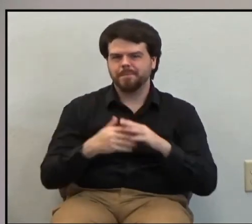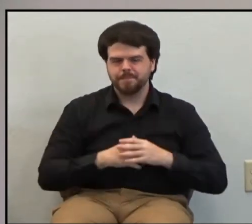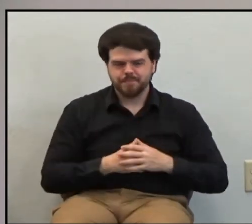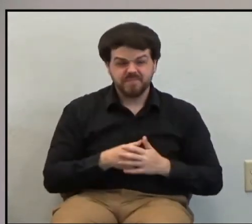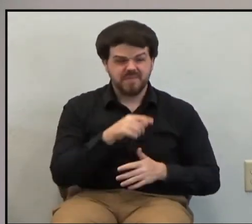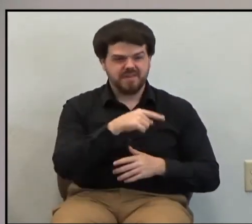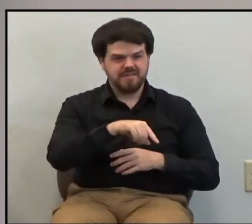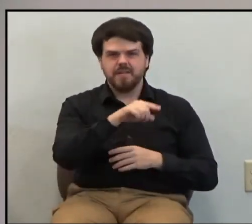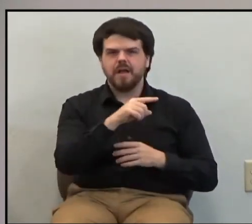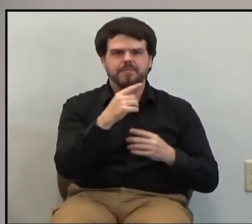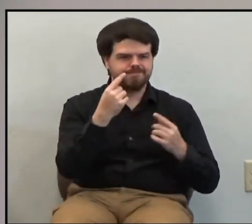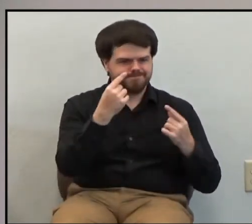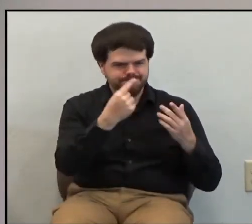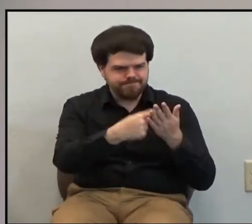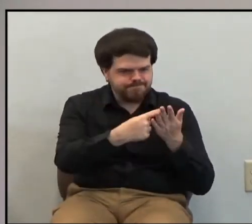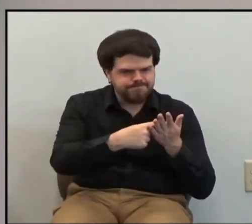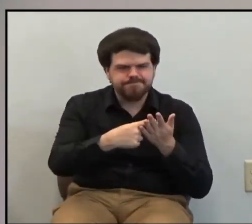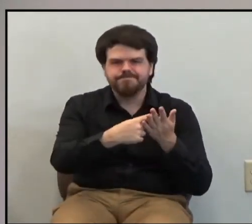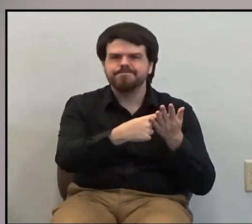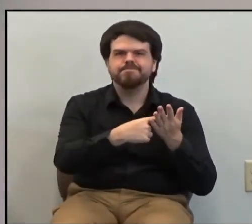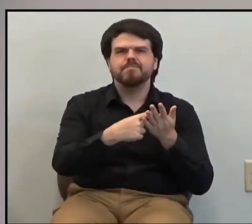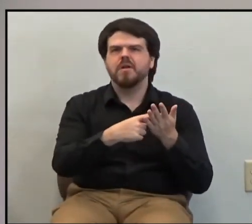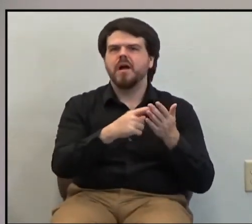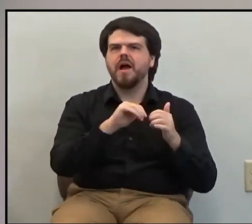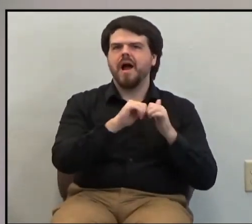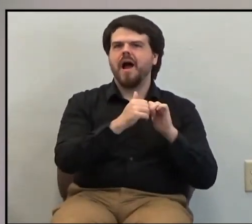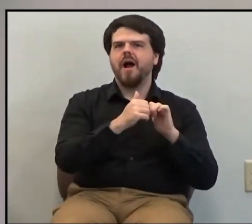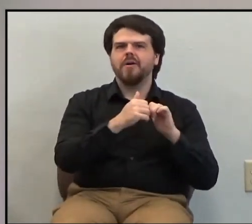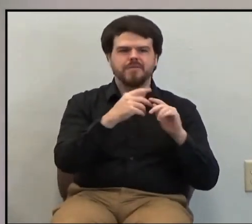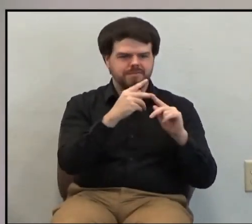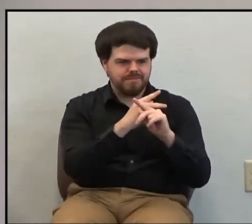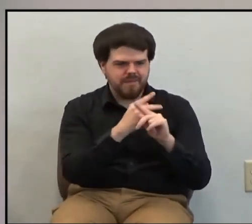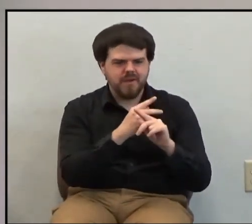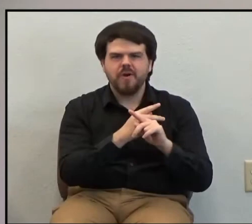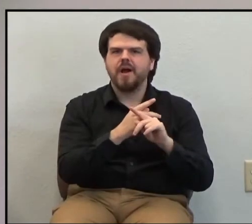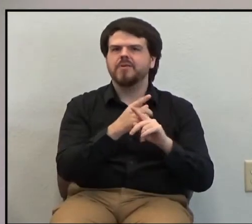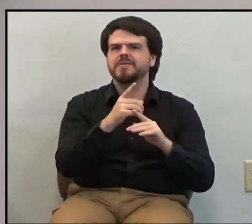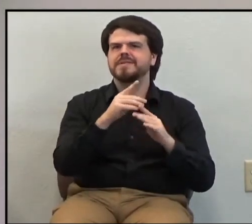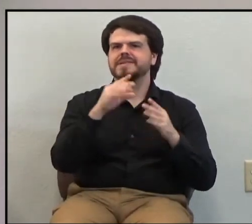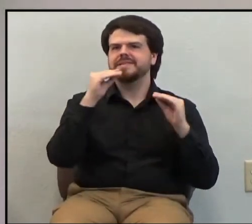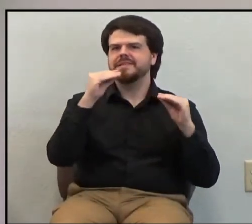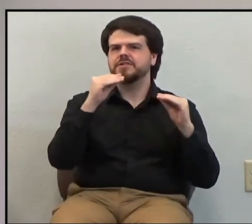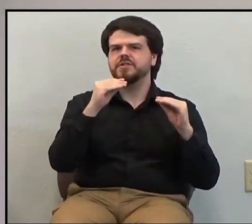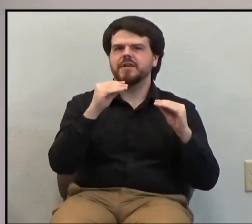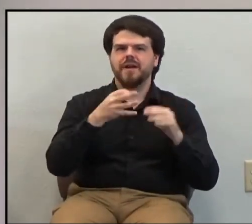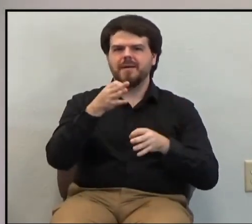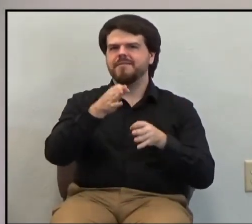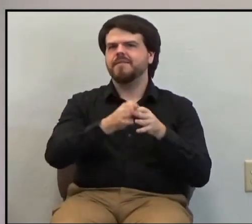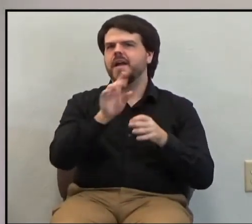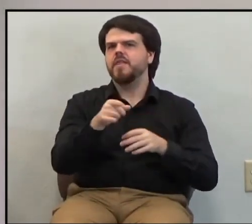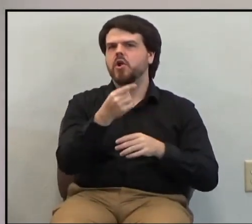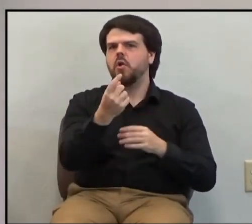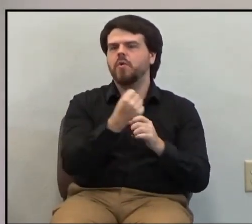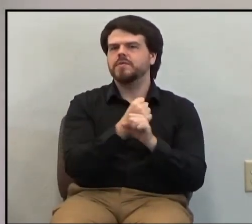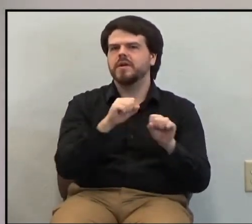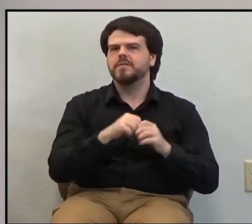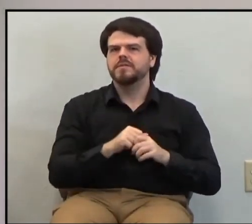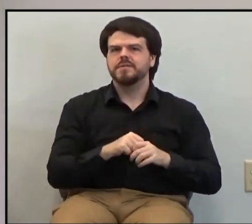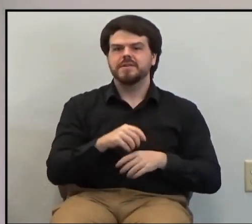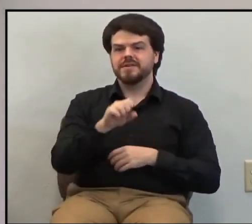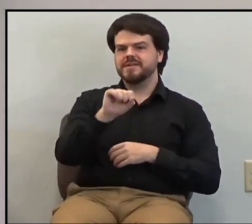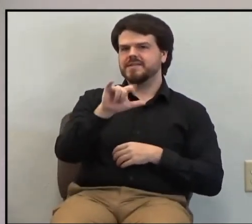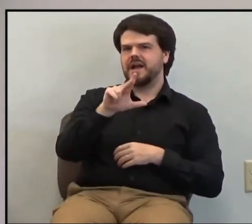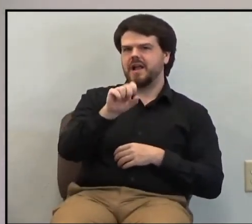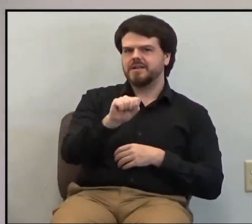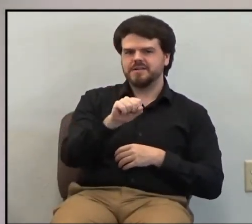doctrine, the doctrine of justification by faith alone. And Silas was there and Paul was there and Peter was there